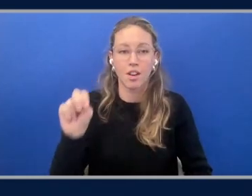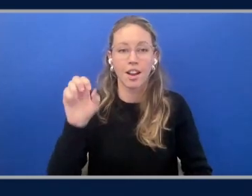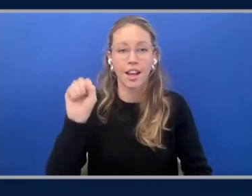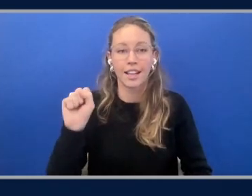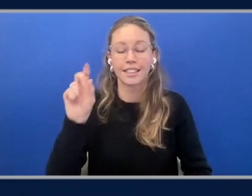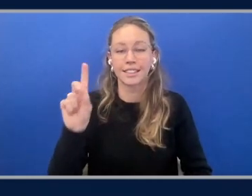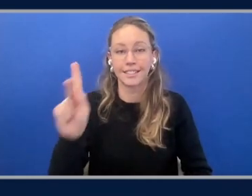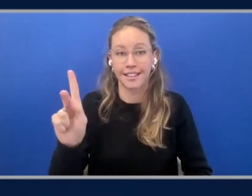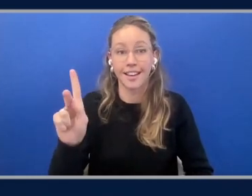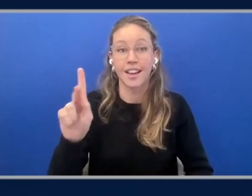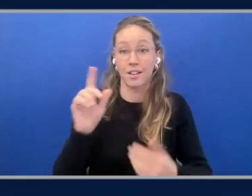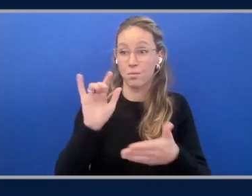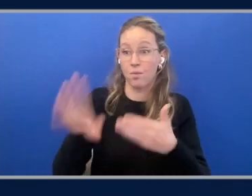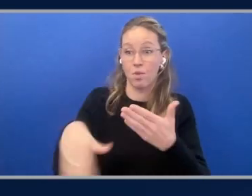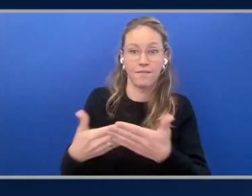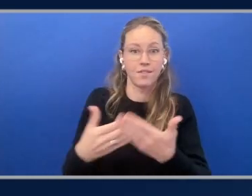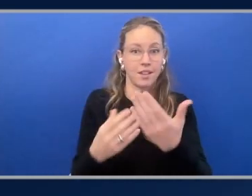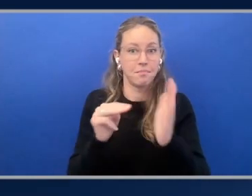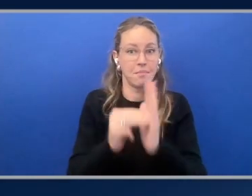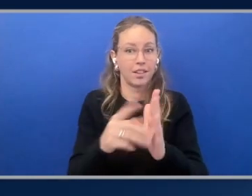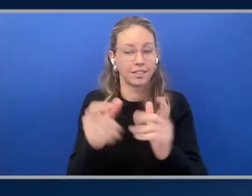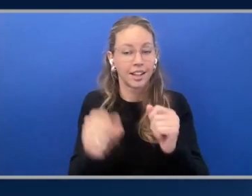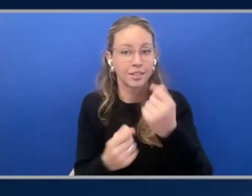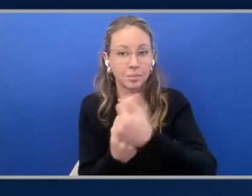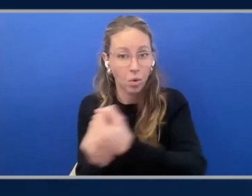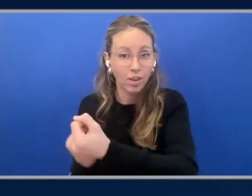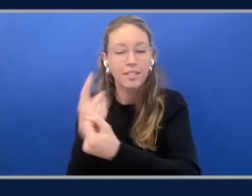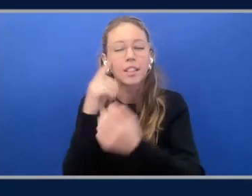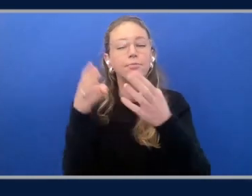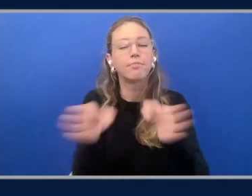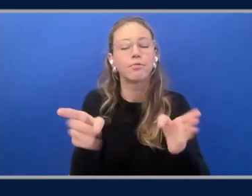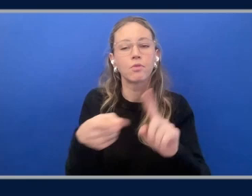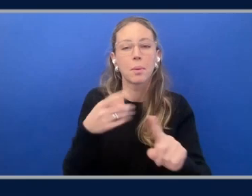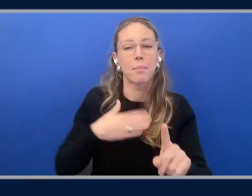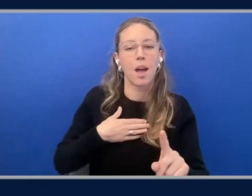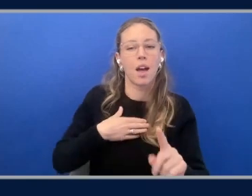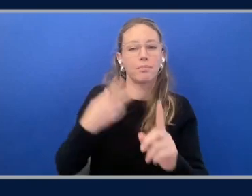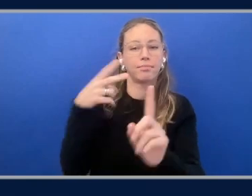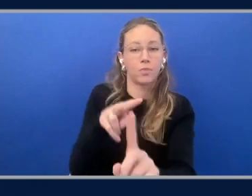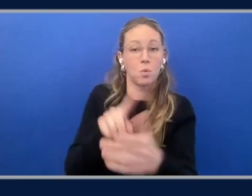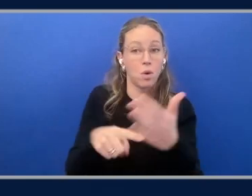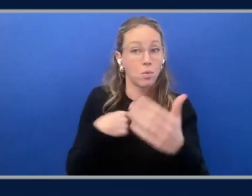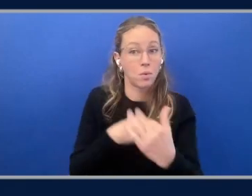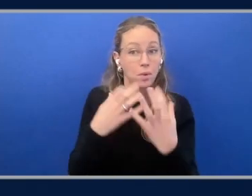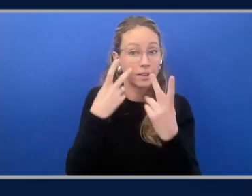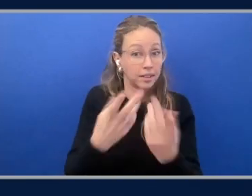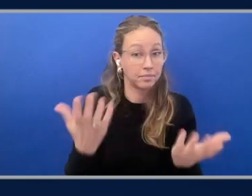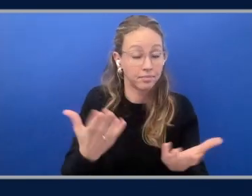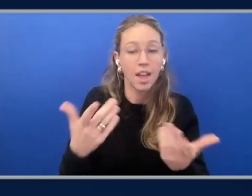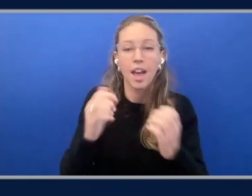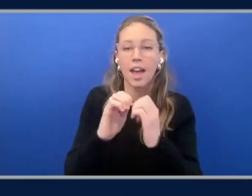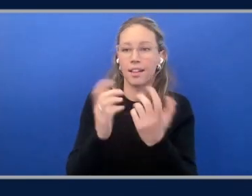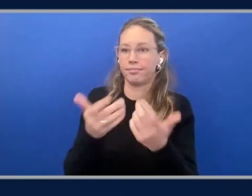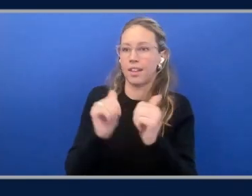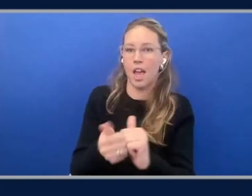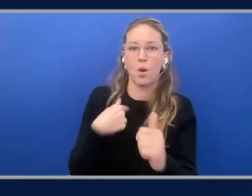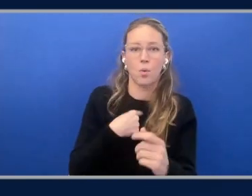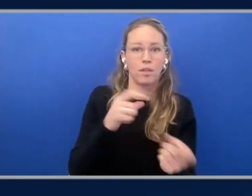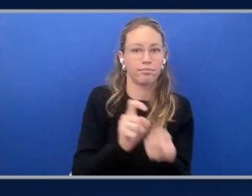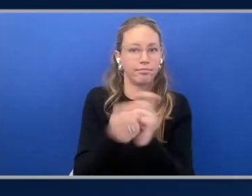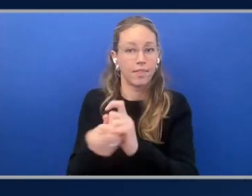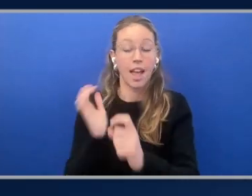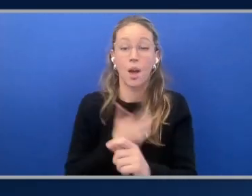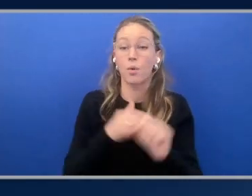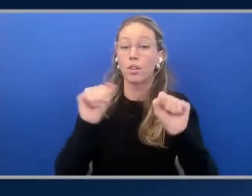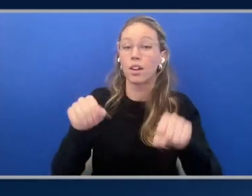model support. I think, in general, from my perspective, what we're looking for is how we evolve both our capacity